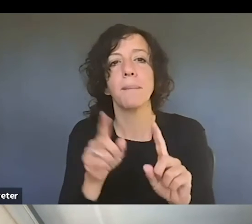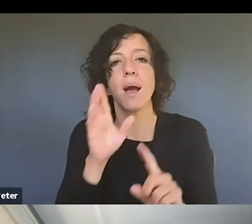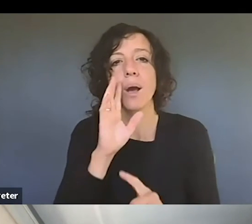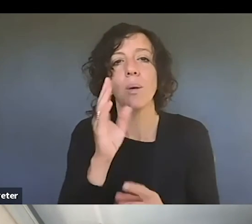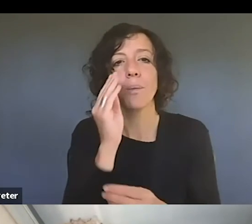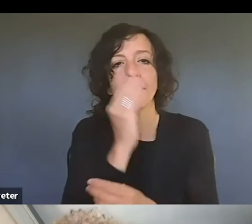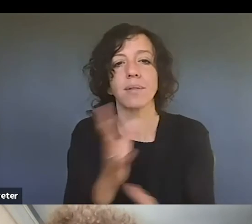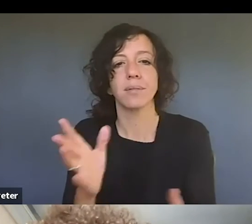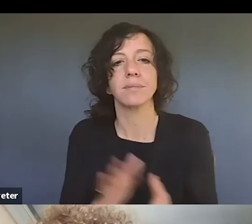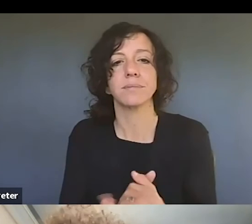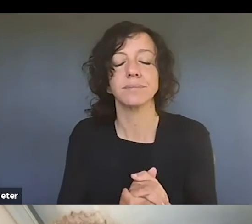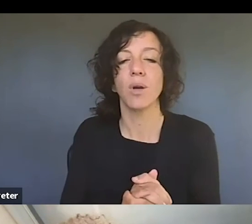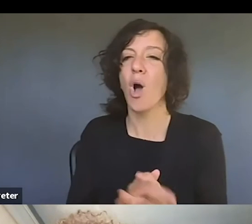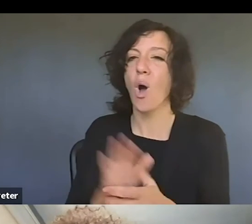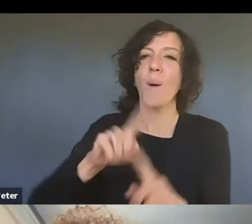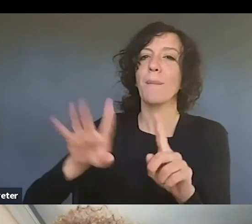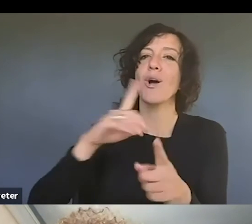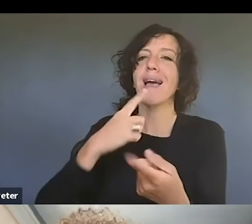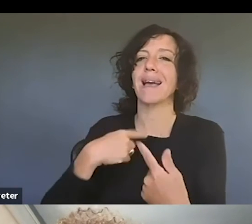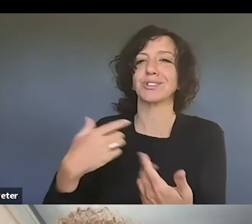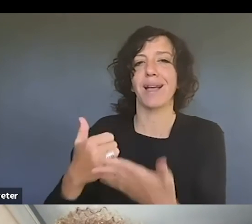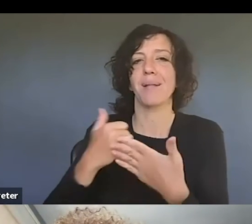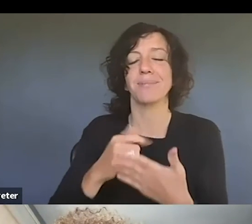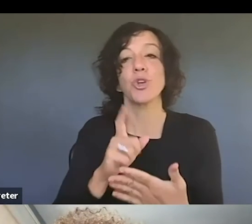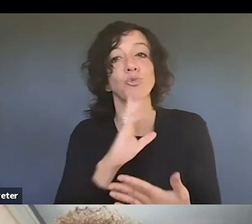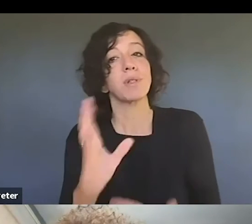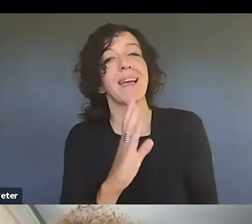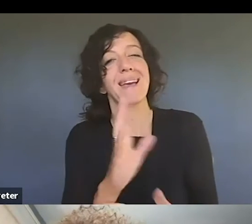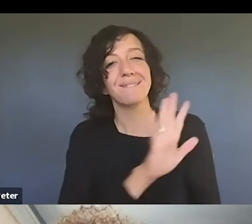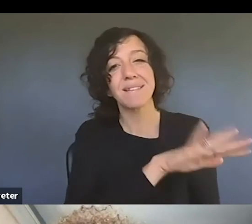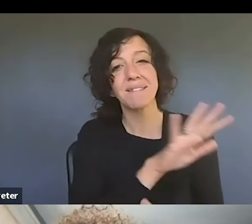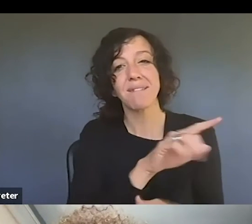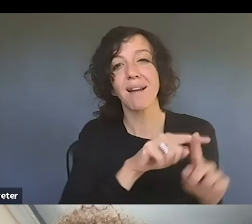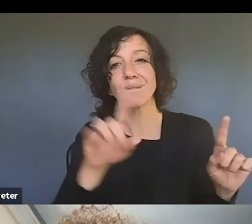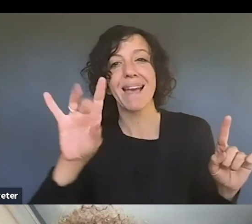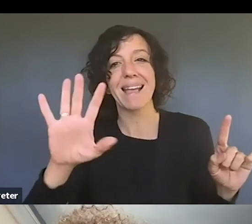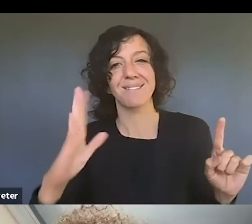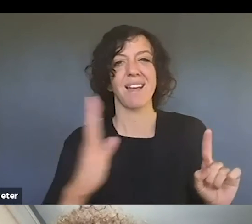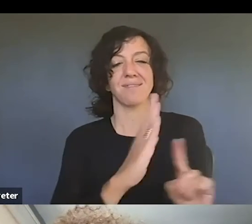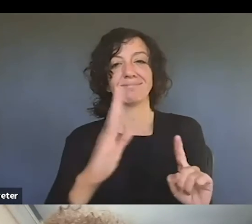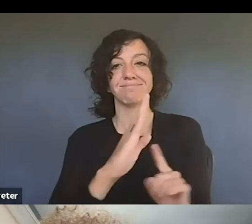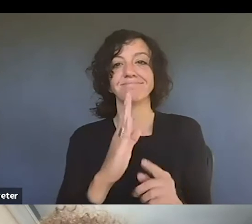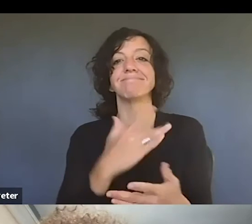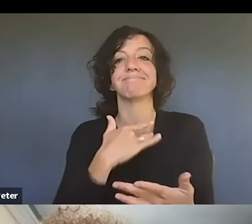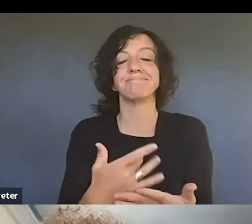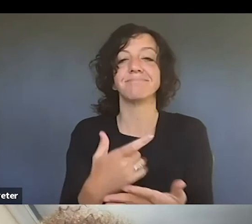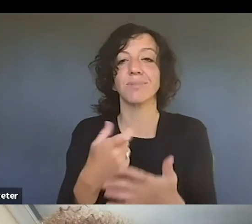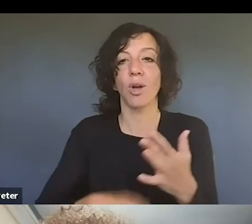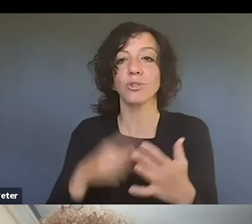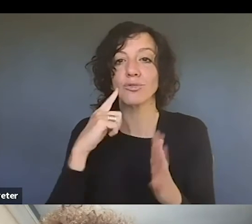definitely get that. Yeah. But it's between $55 and $85 is about what registration is going to cost.